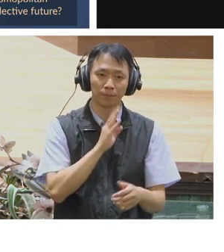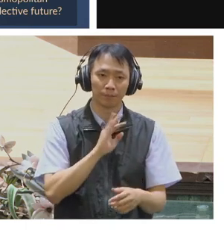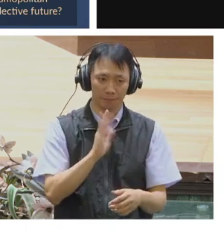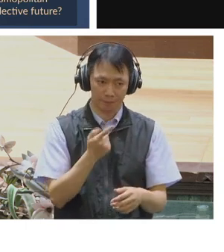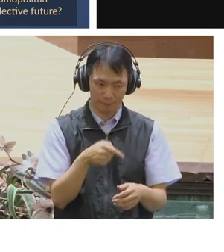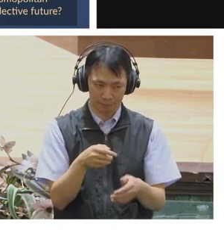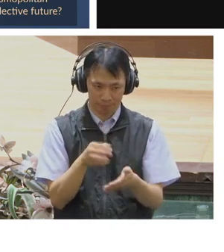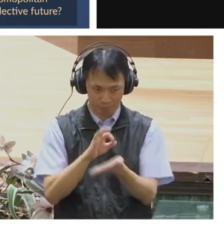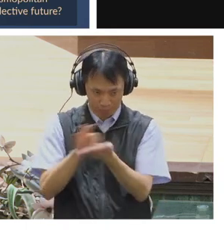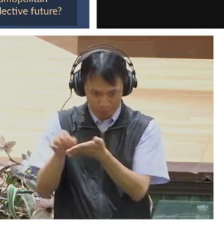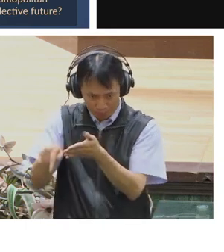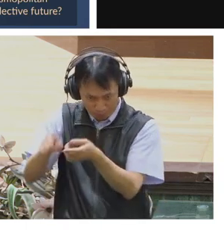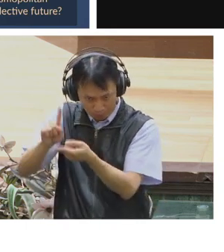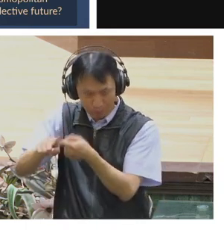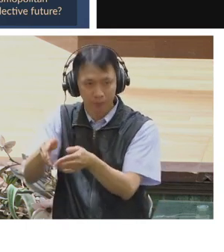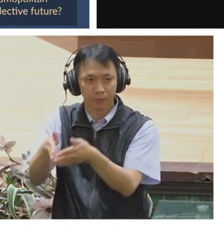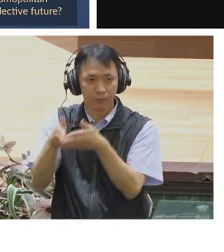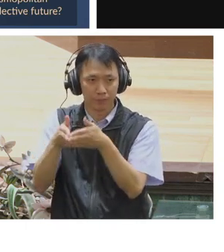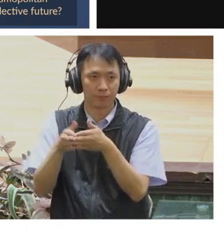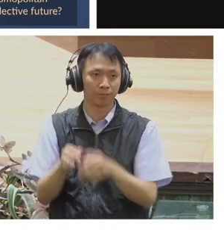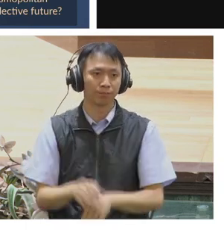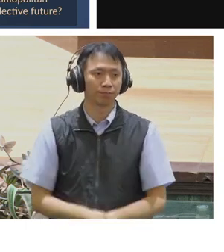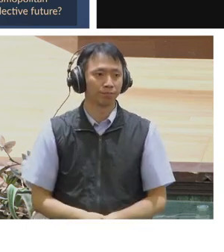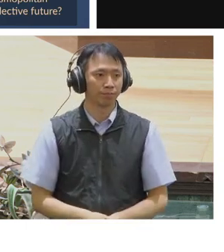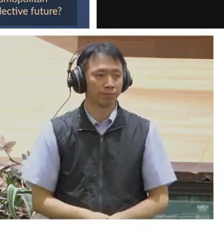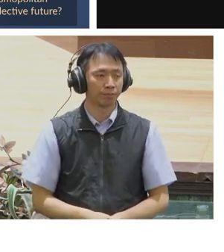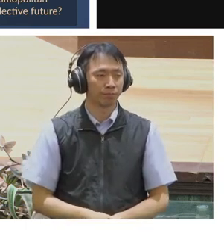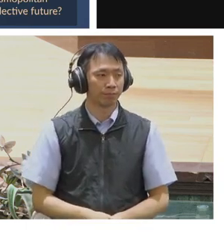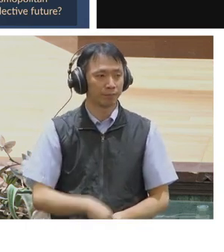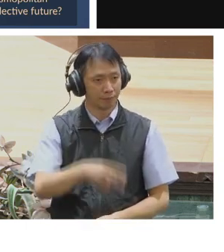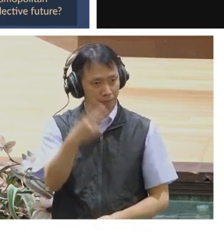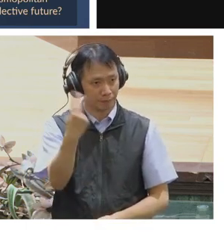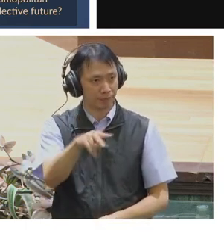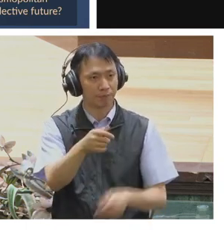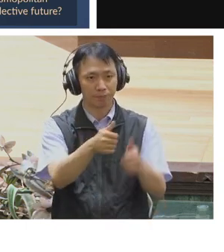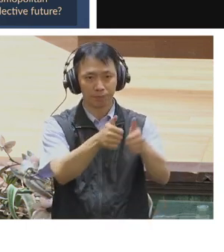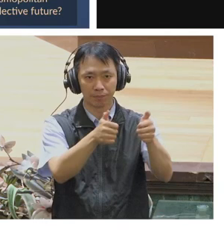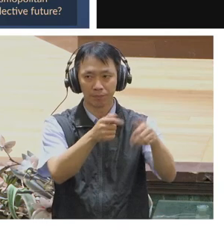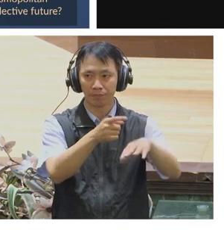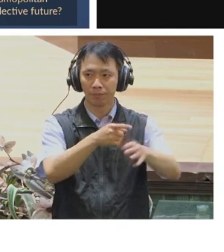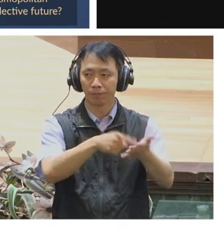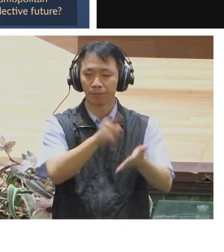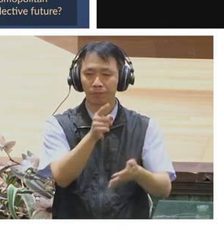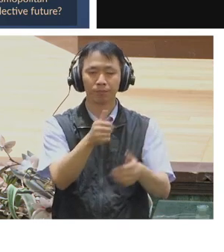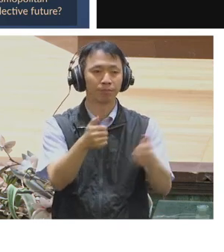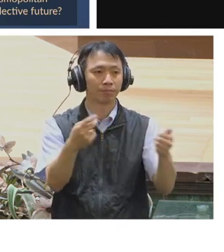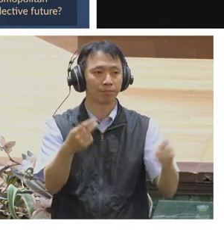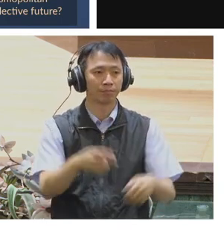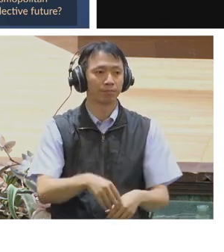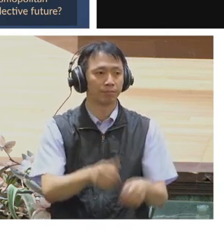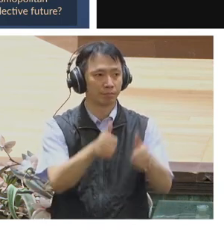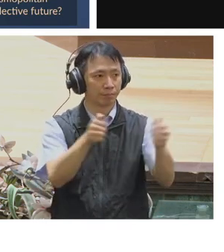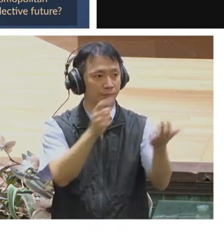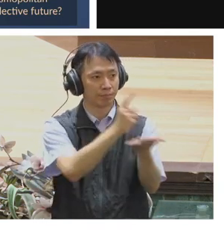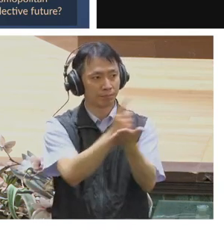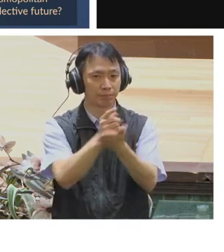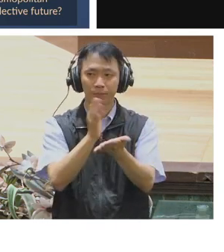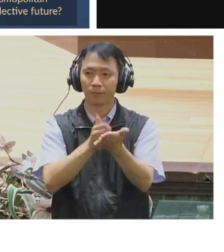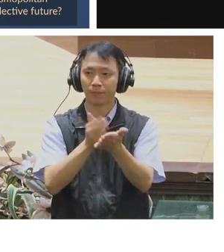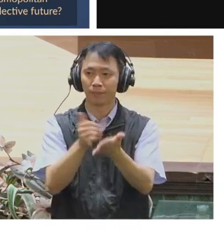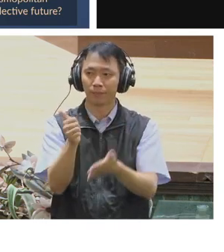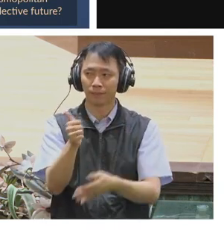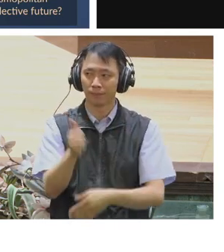Okay. Thank you. Once again, I want to thank you, Colin. I want to thank you, all the speakers, Eberha and